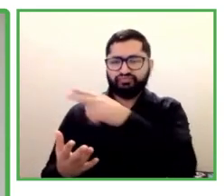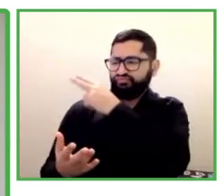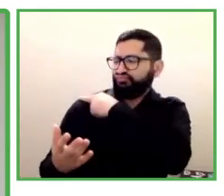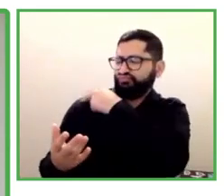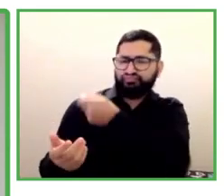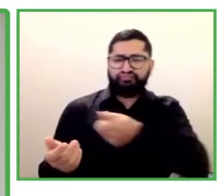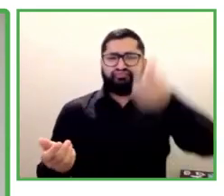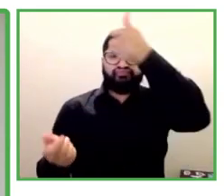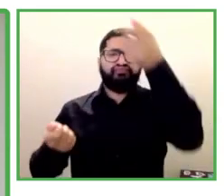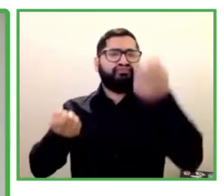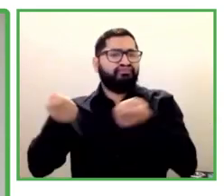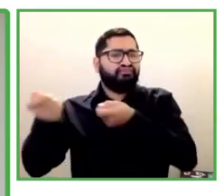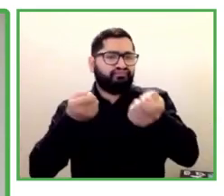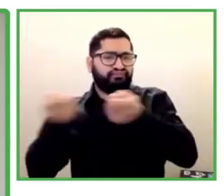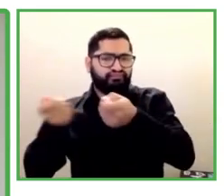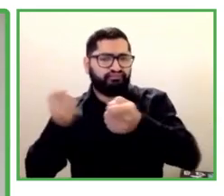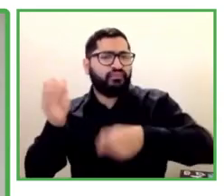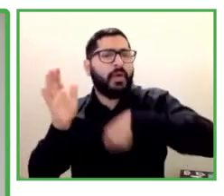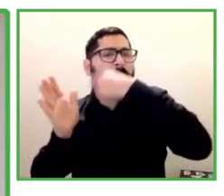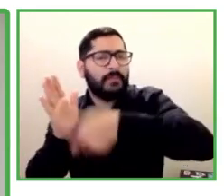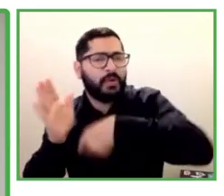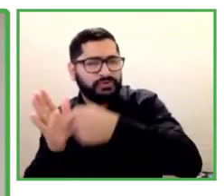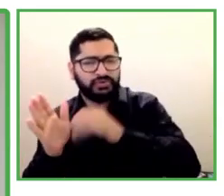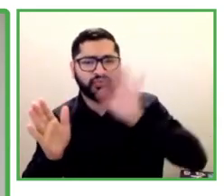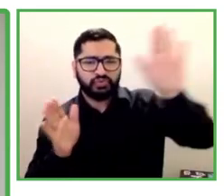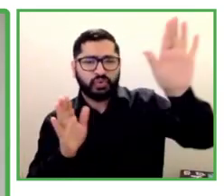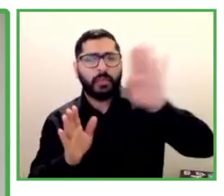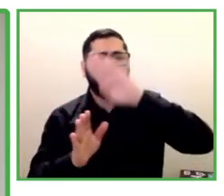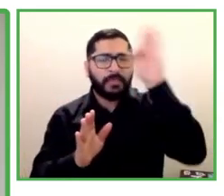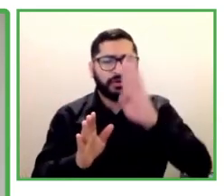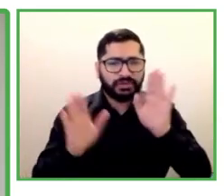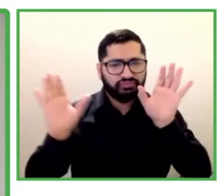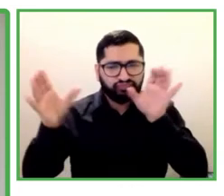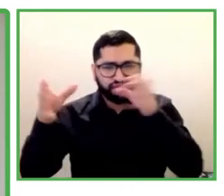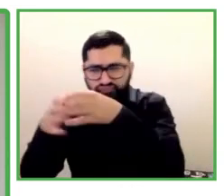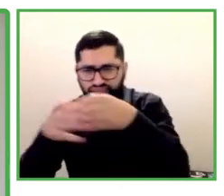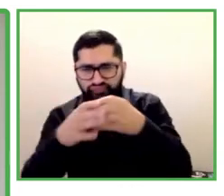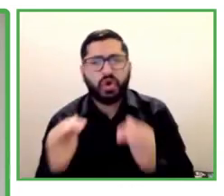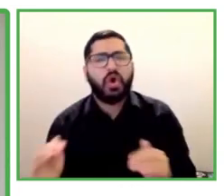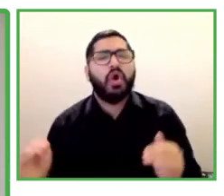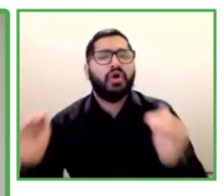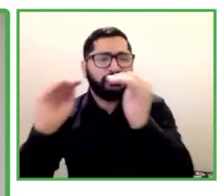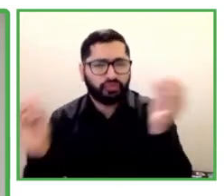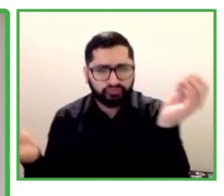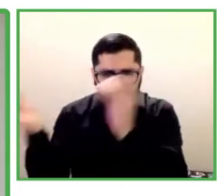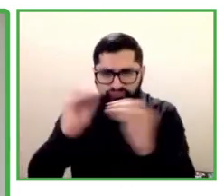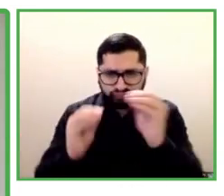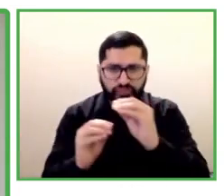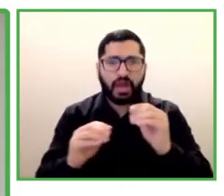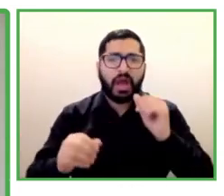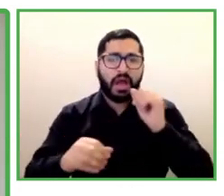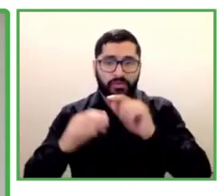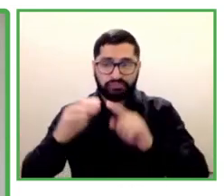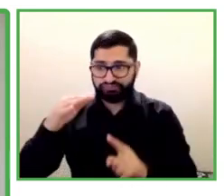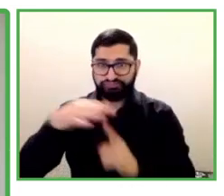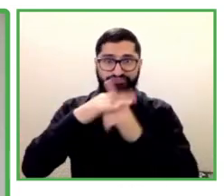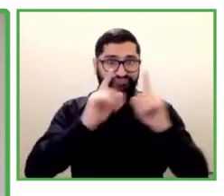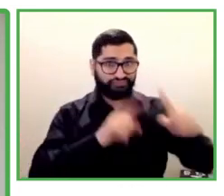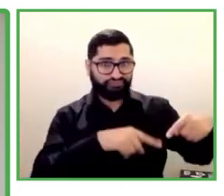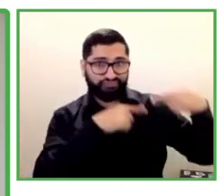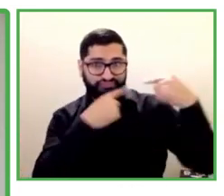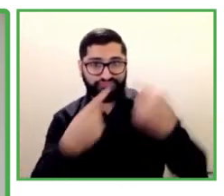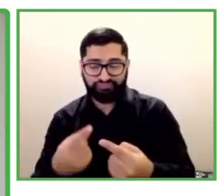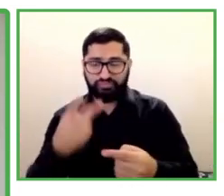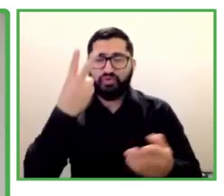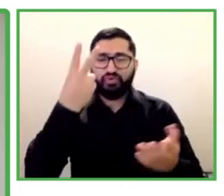2002 with the aim of putting communication at the service of inclusion in society, especially for vulnerable